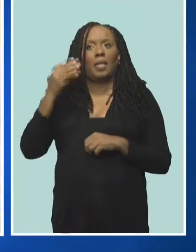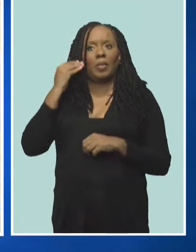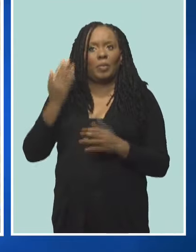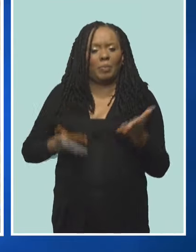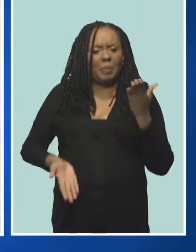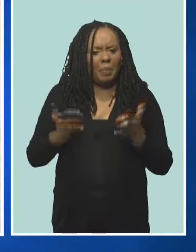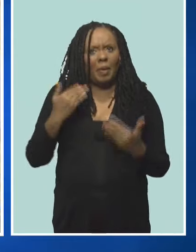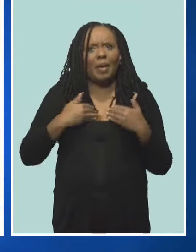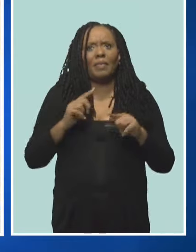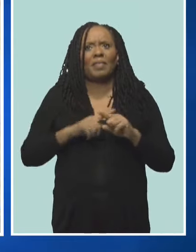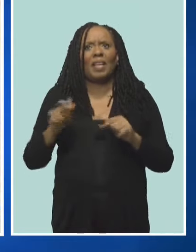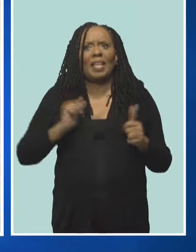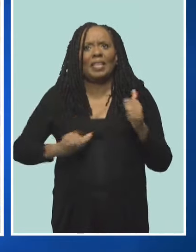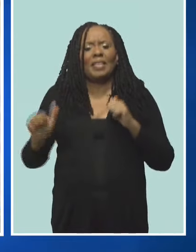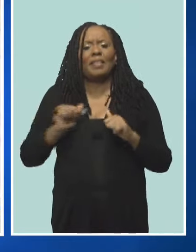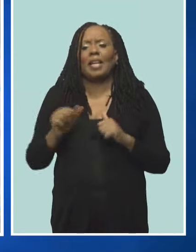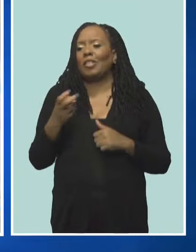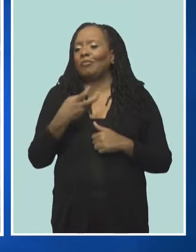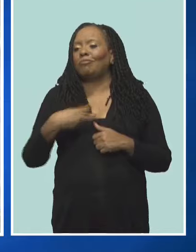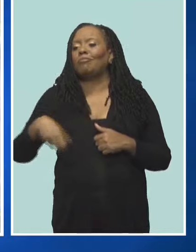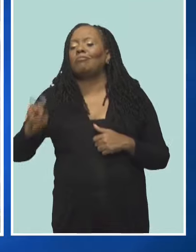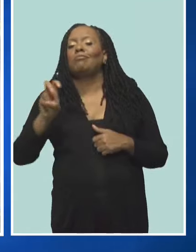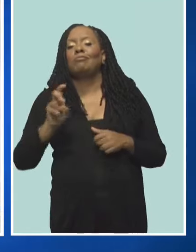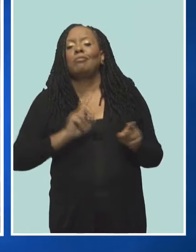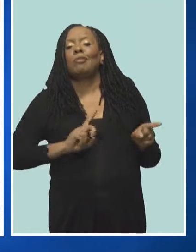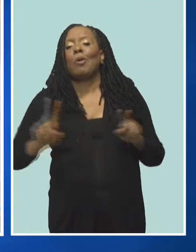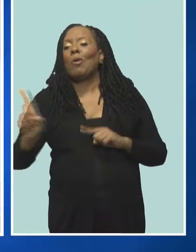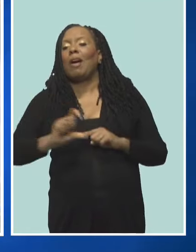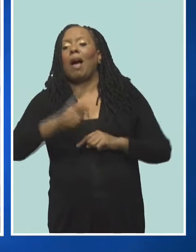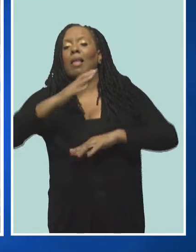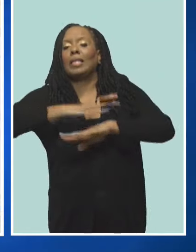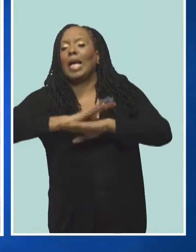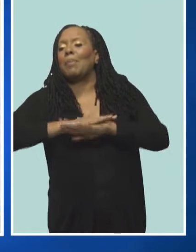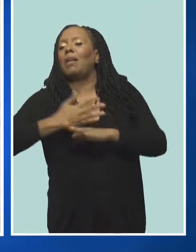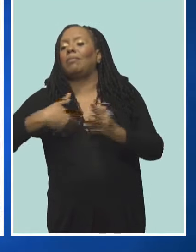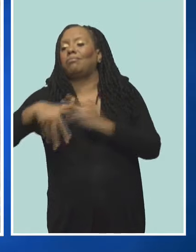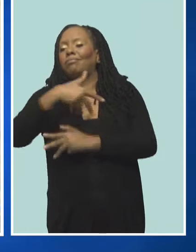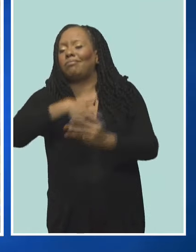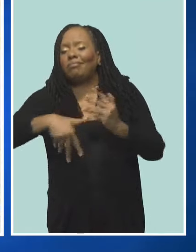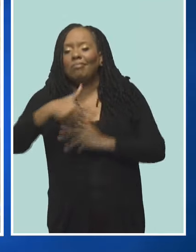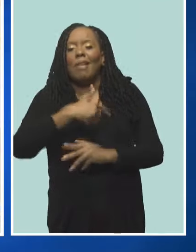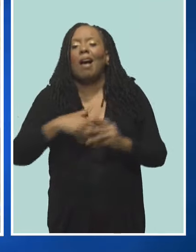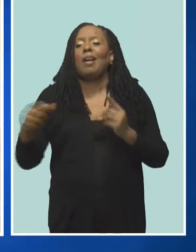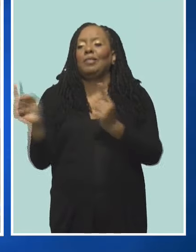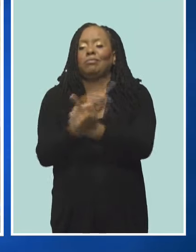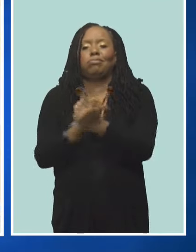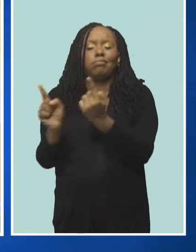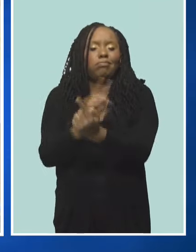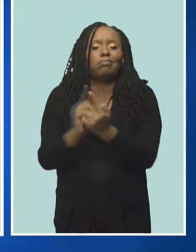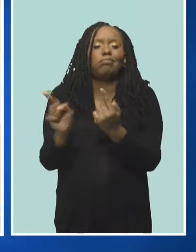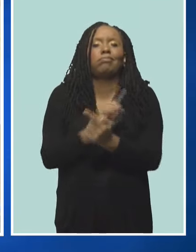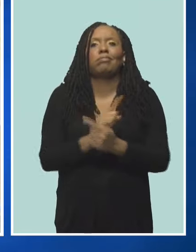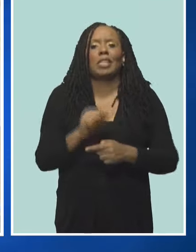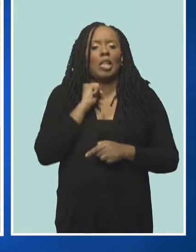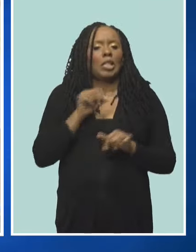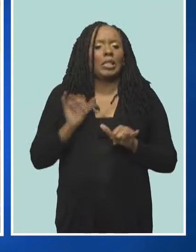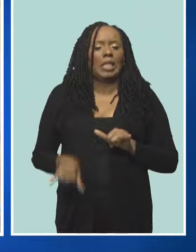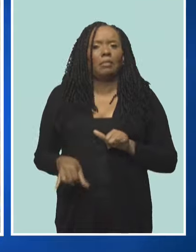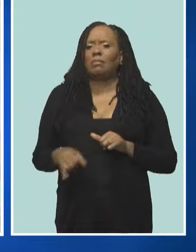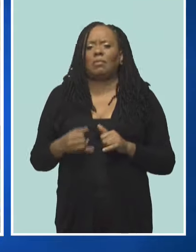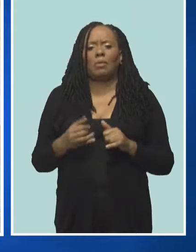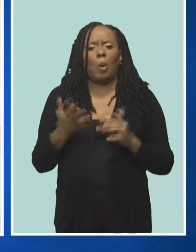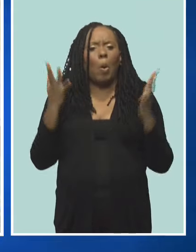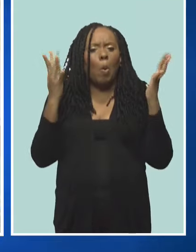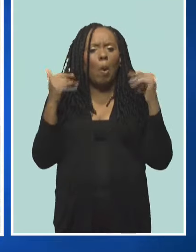know, you say, okay, change and you go to the next table. And as Ryan said earlier, you're here to network,